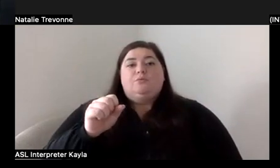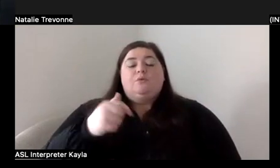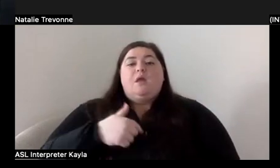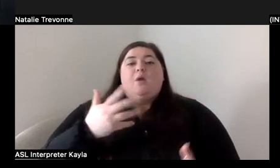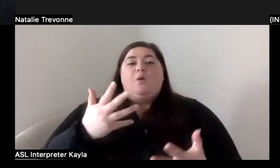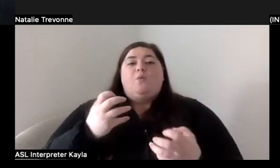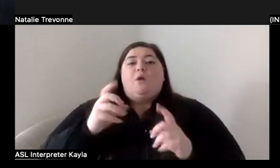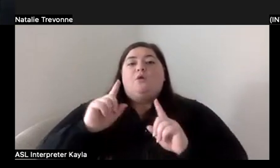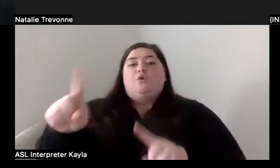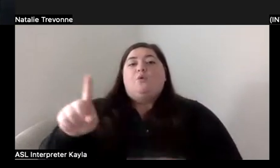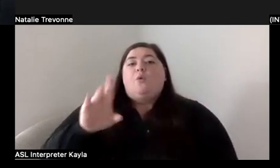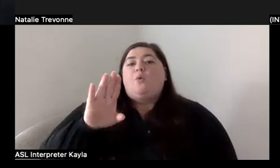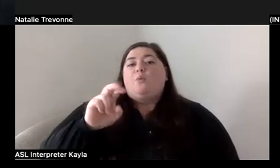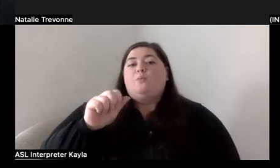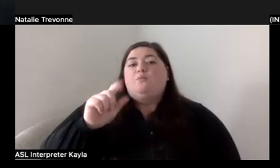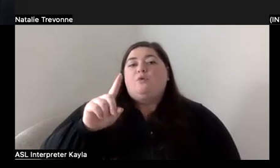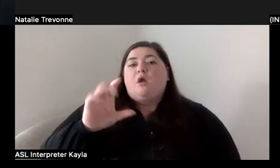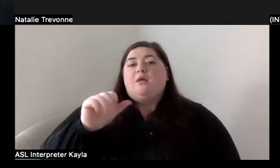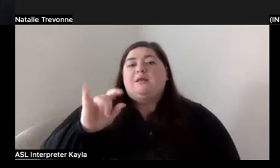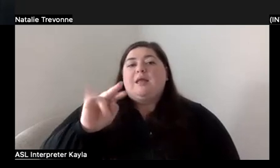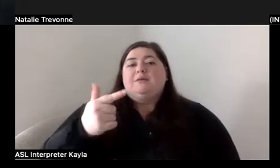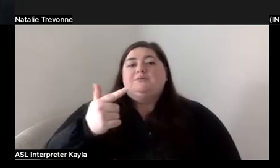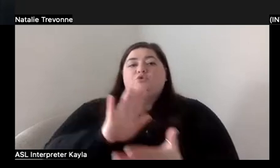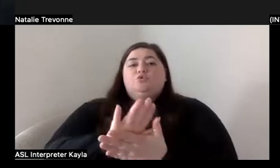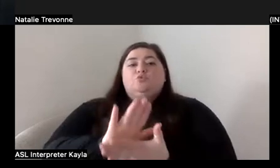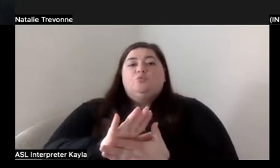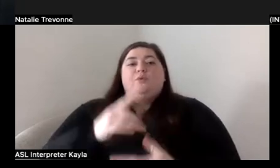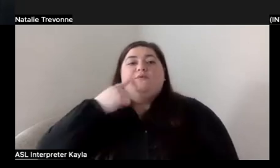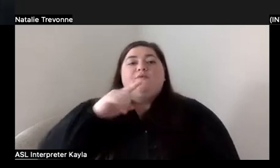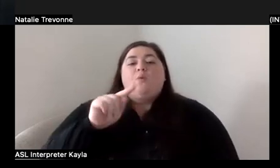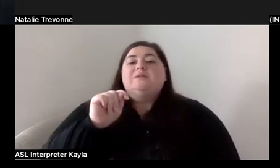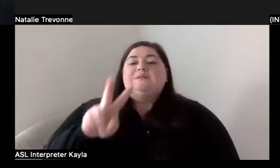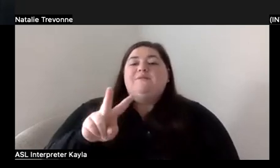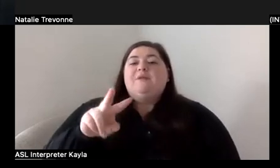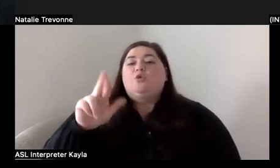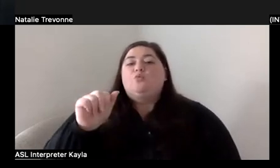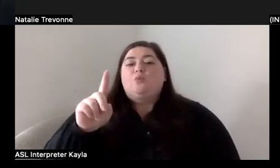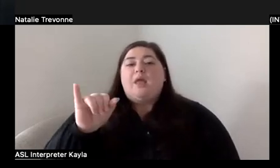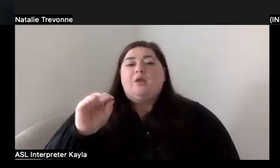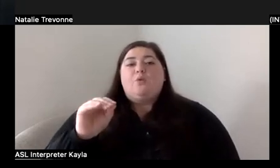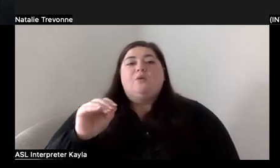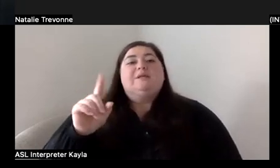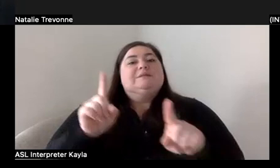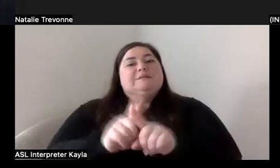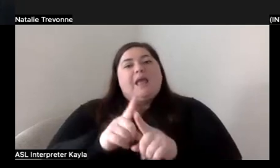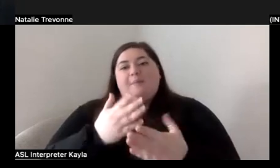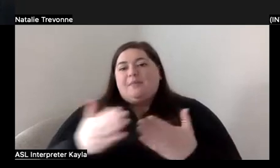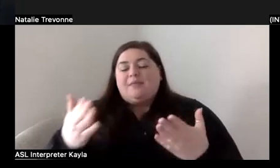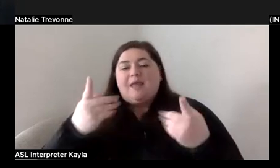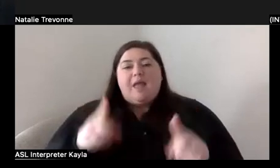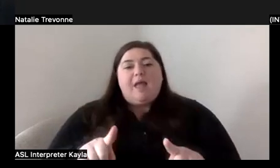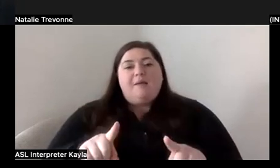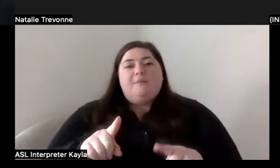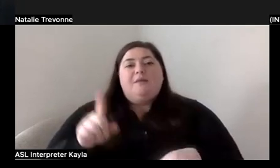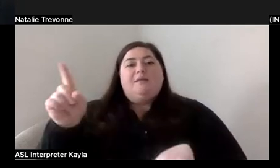to this broadcasting school for radio and television. So the same thing happened there. They called the whole